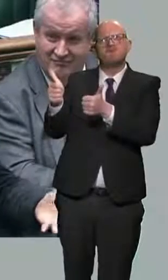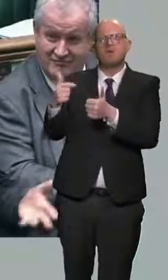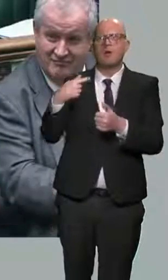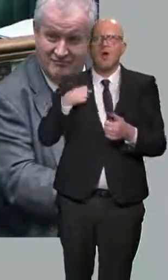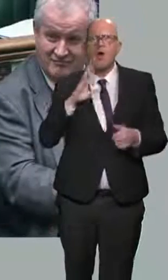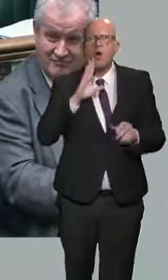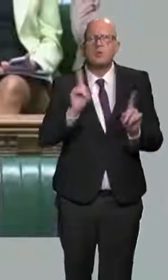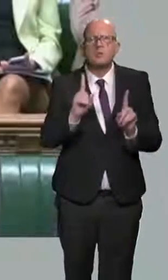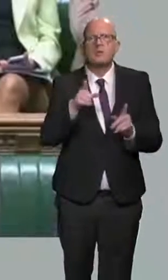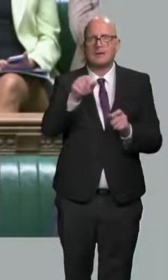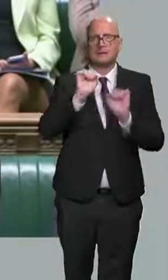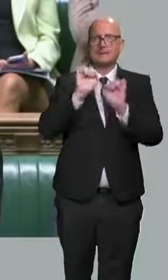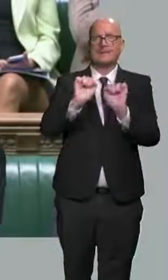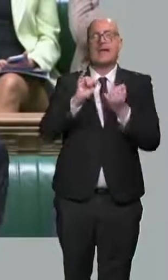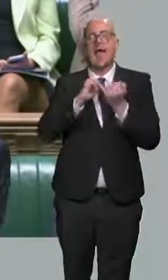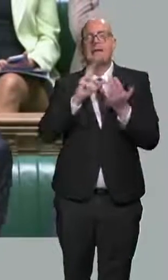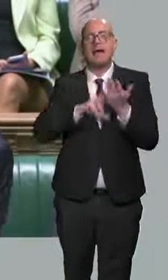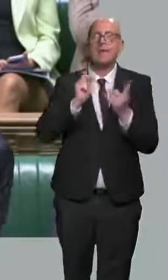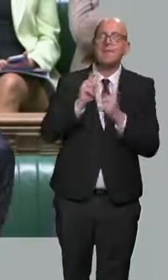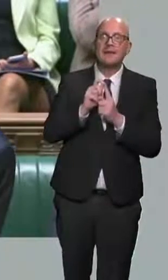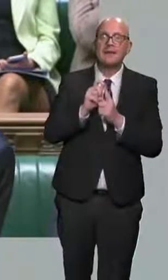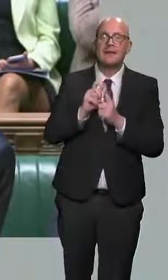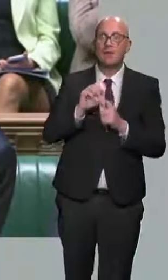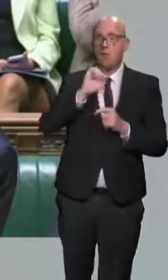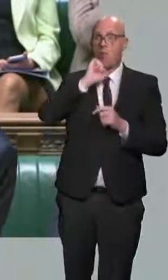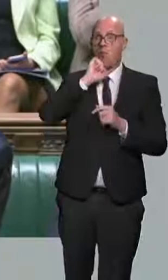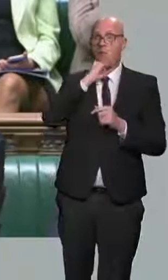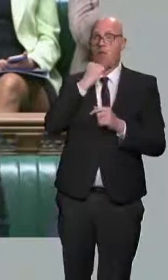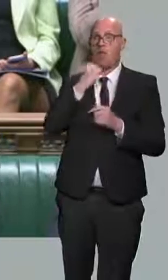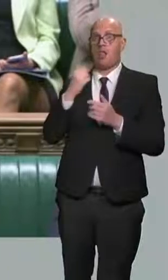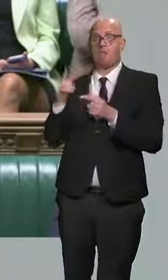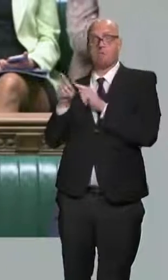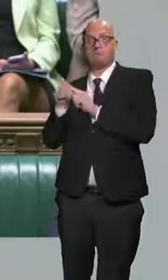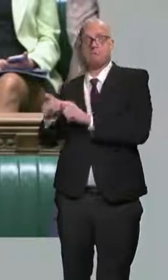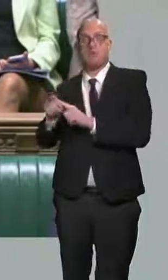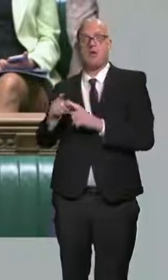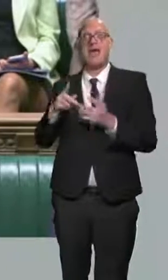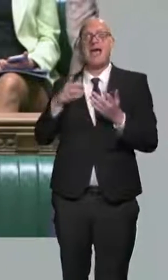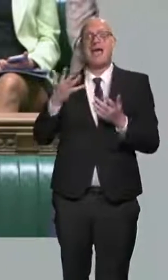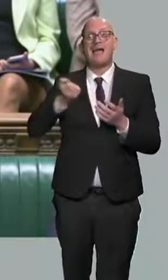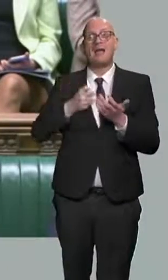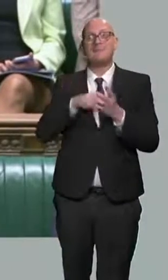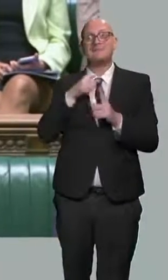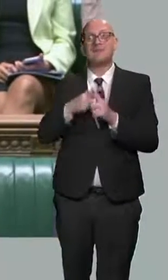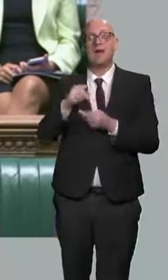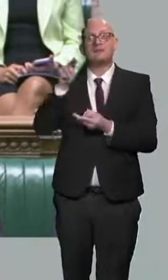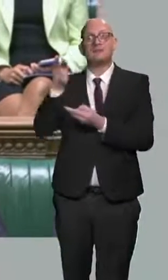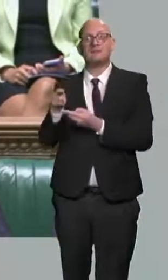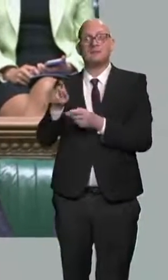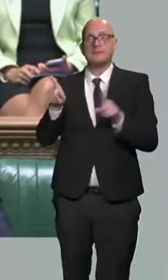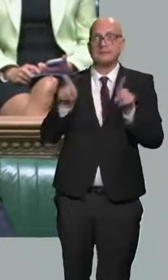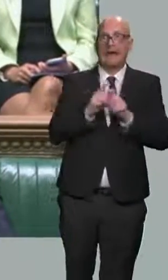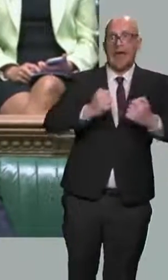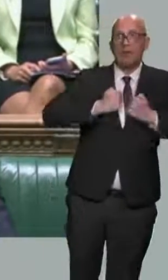whether the SNP are going to deliver the same income tax cut for Scottish taxpayers that the